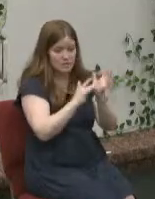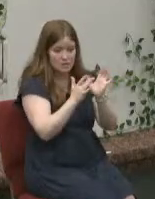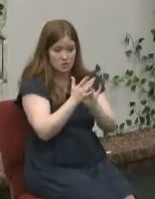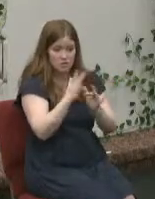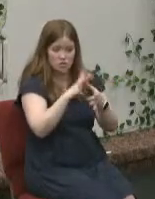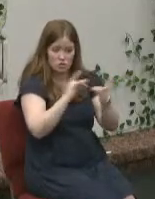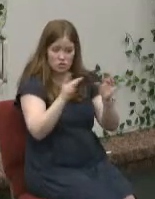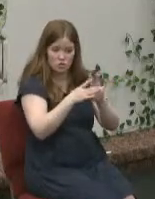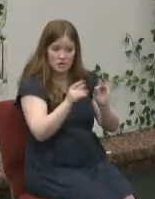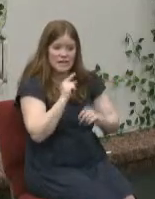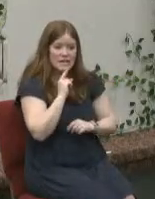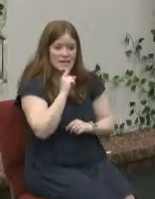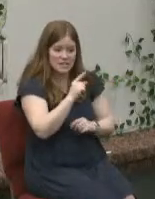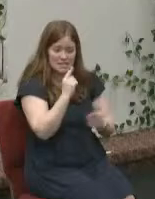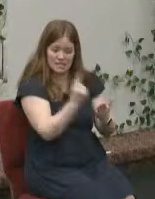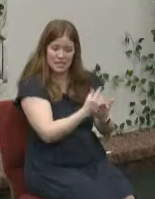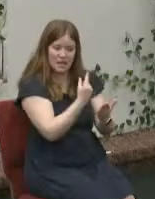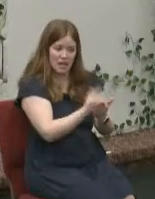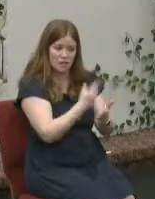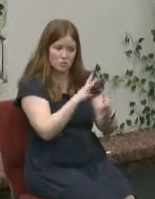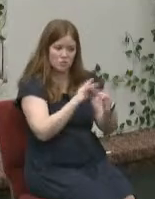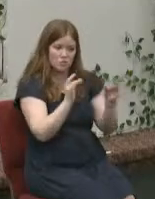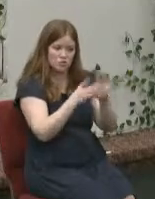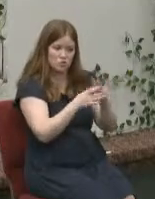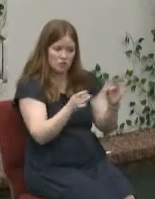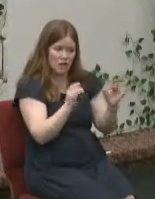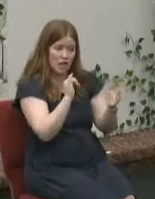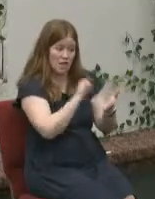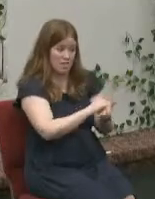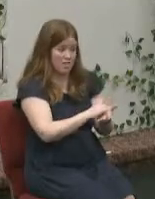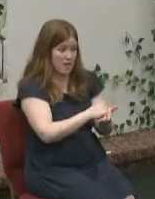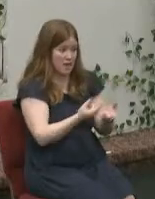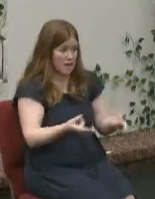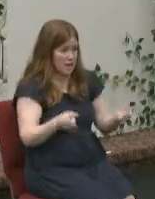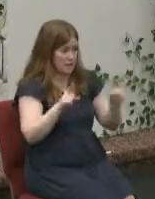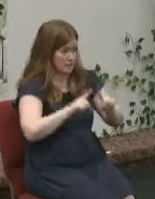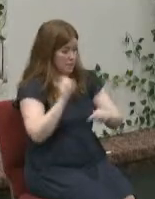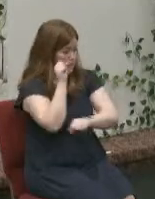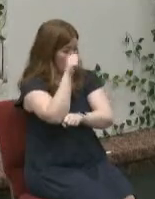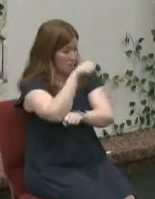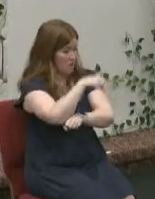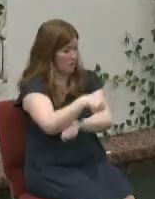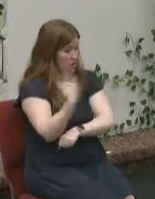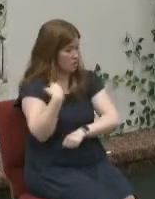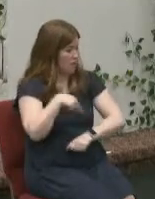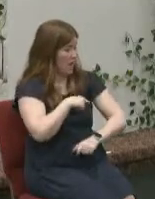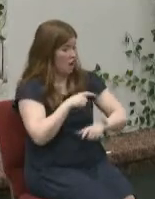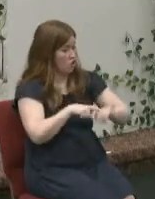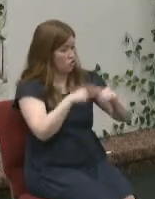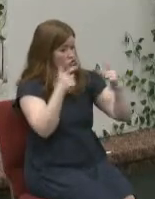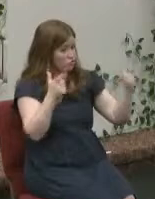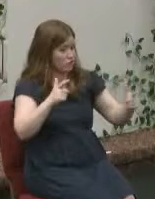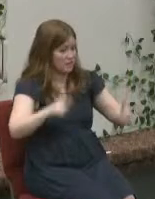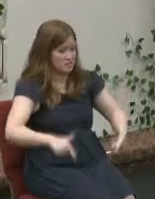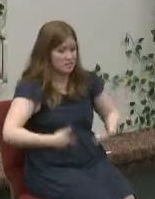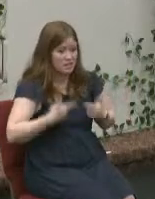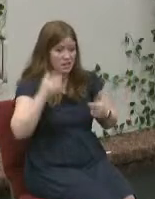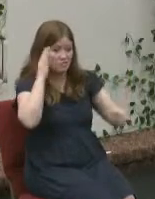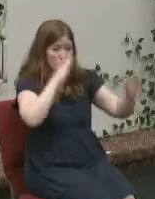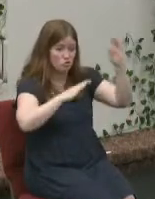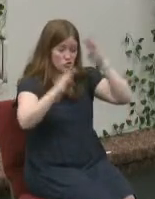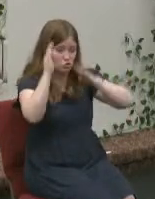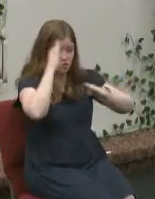story and the gospel story has taken and conquered our greatest life shake of all